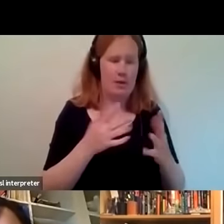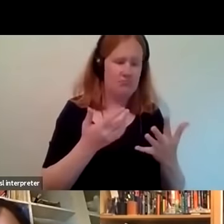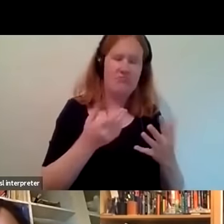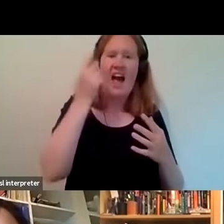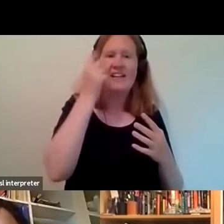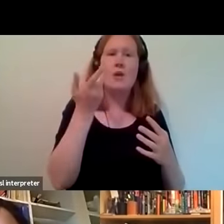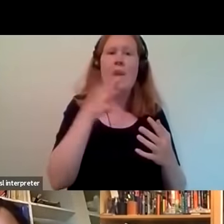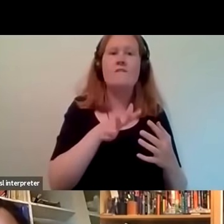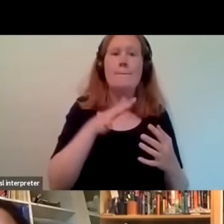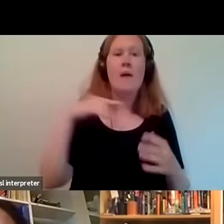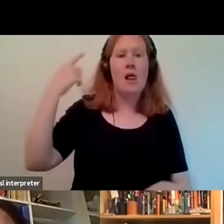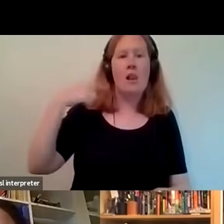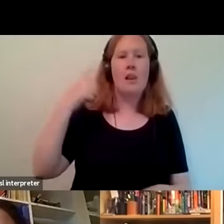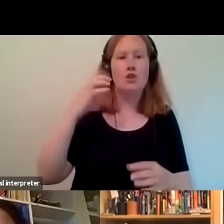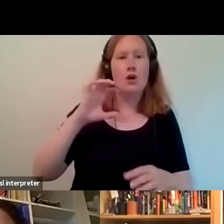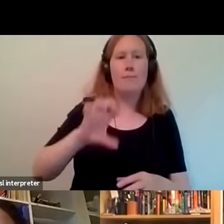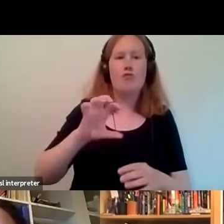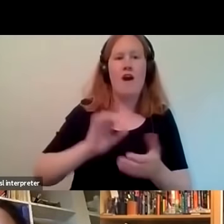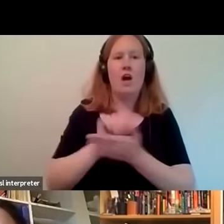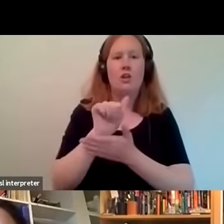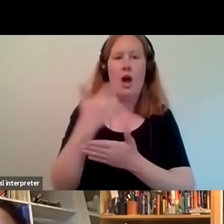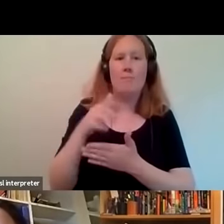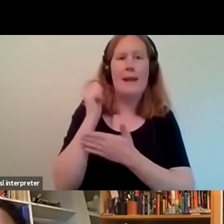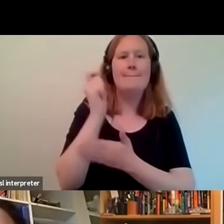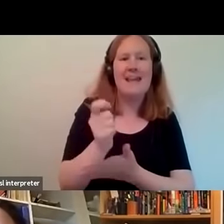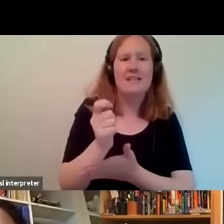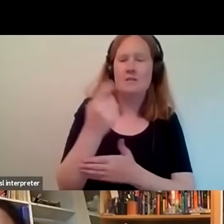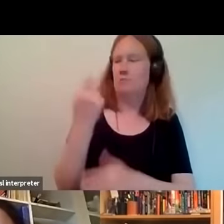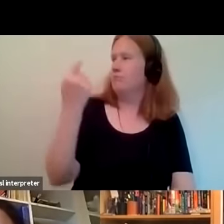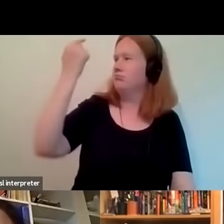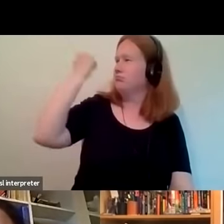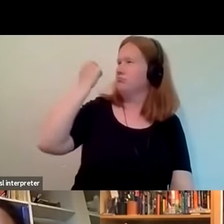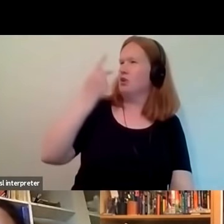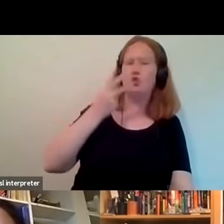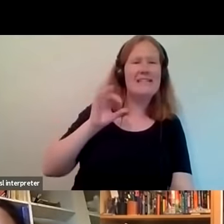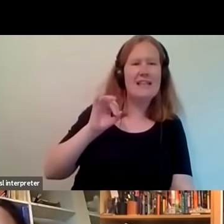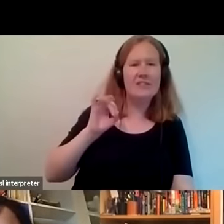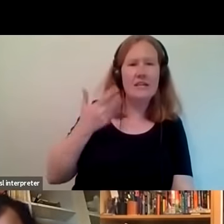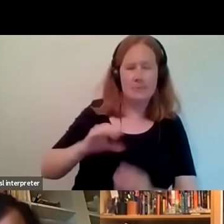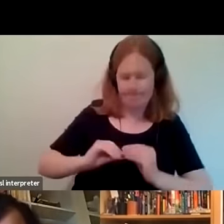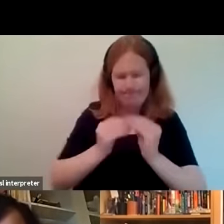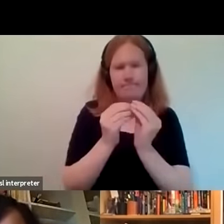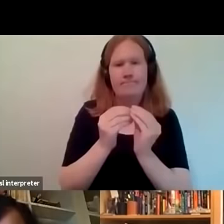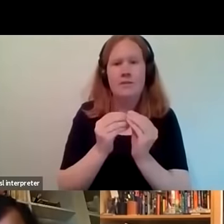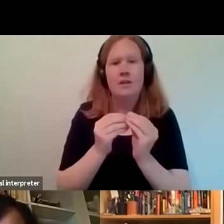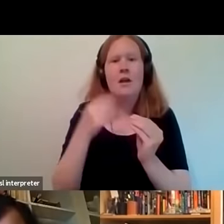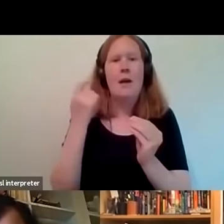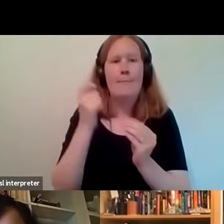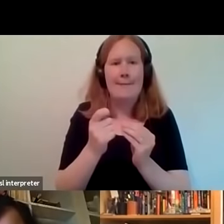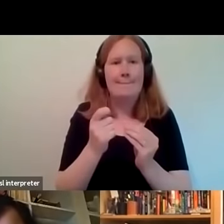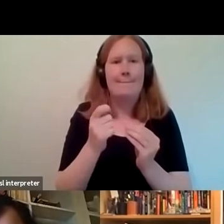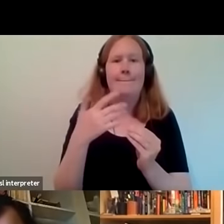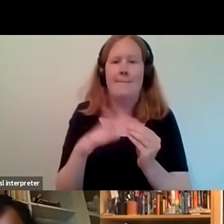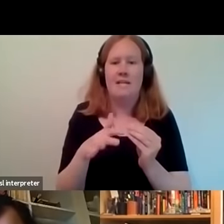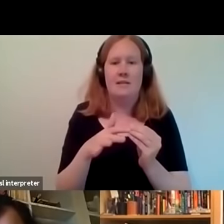bid for the london bar of culture back in 2017 i believe um we did um